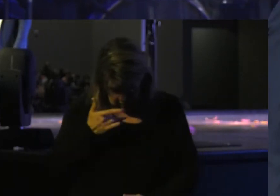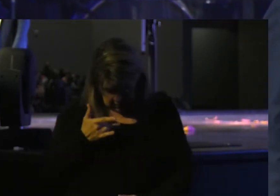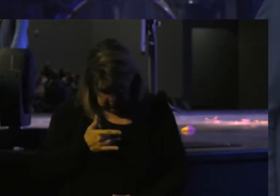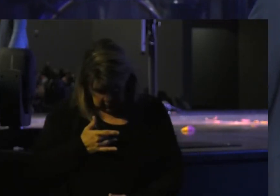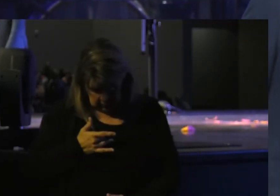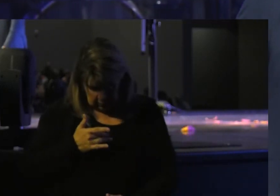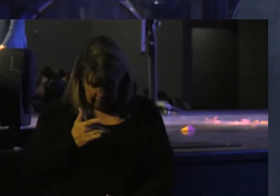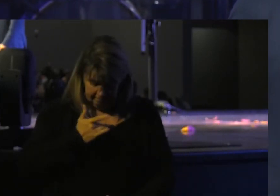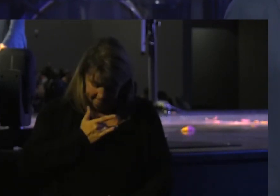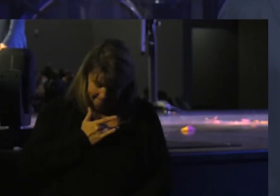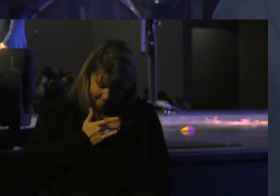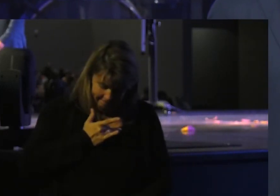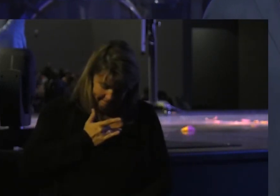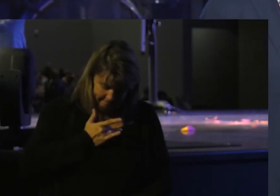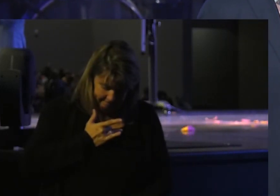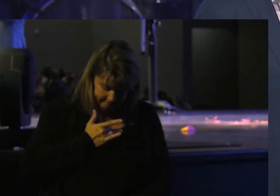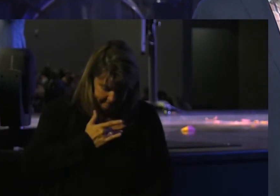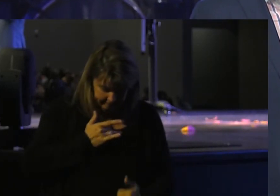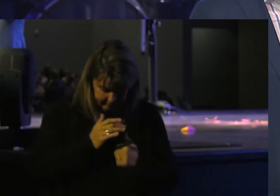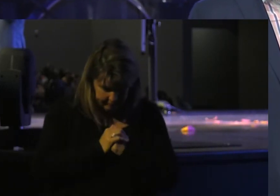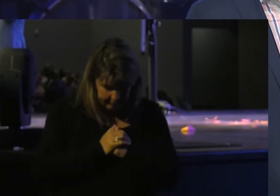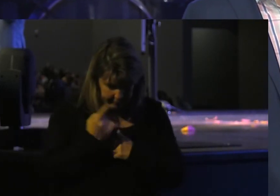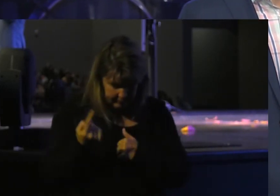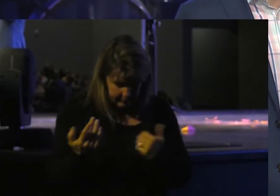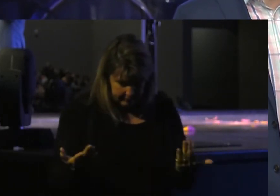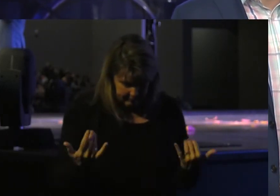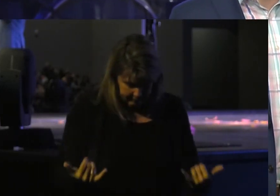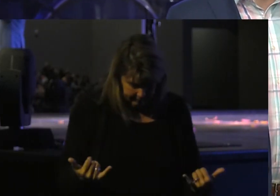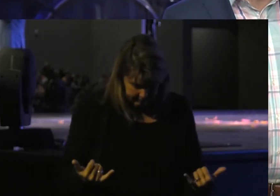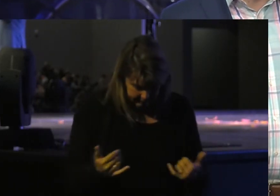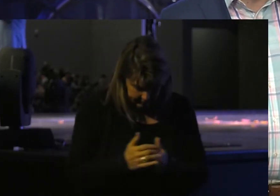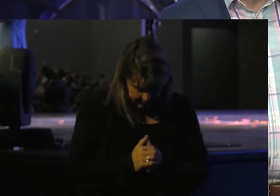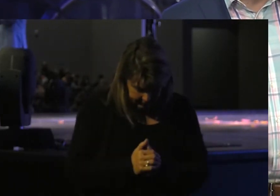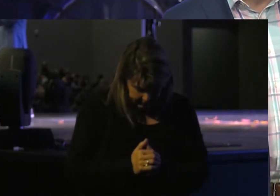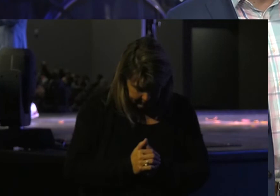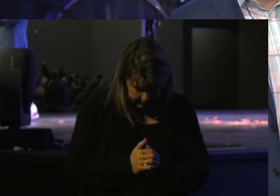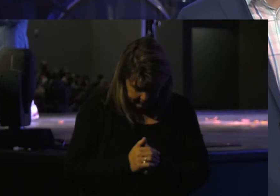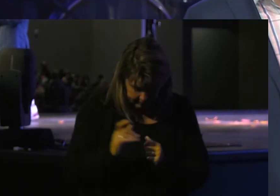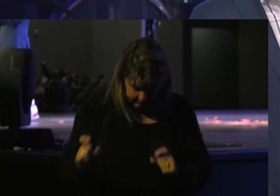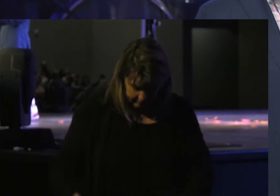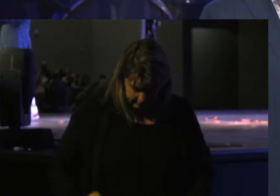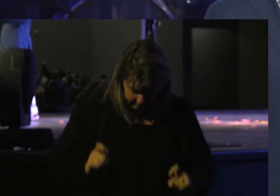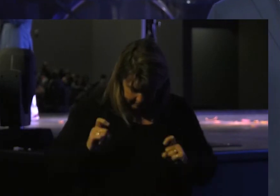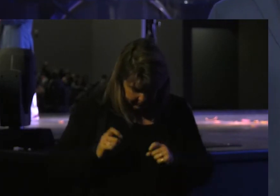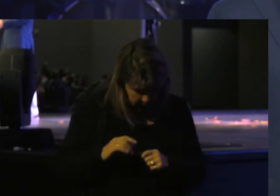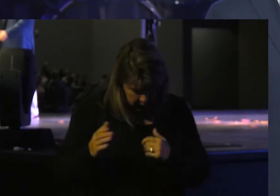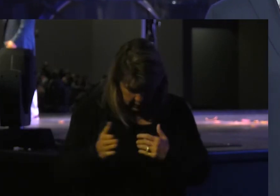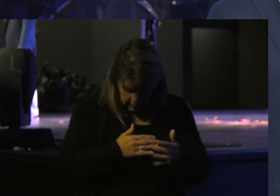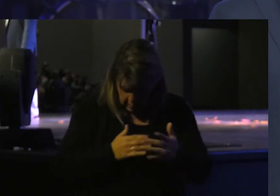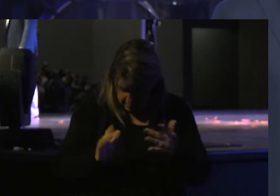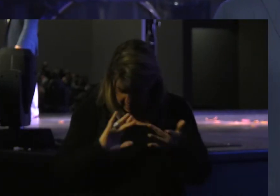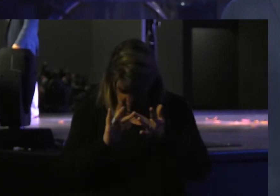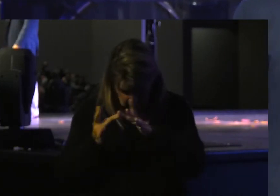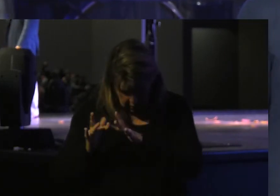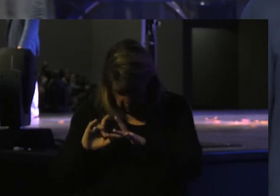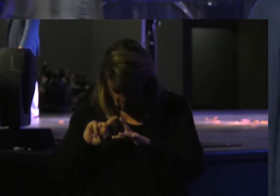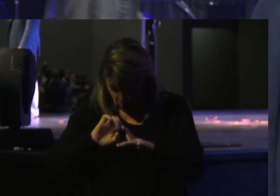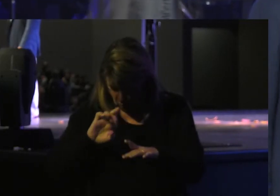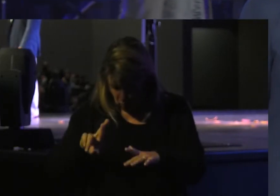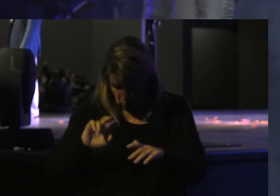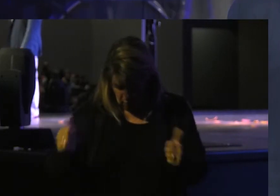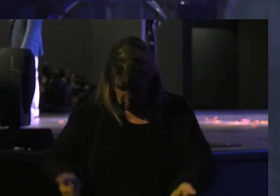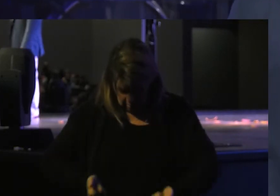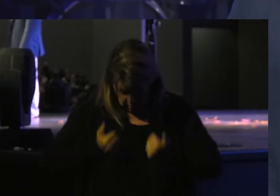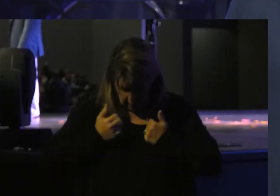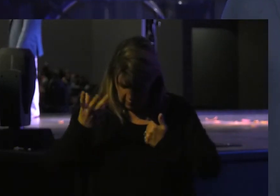Heavy Hearted Someone Here Today Via The Gift Of Internet Or Here Live With Us In This